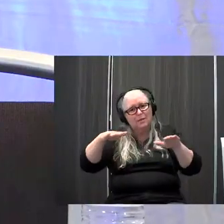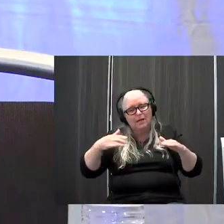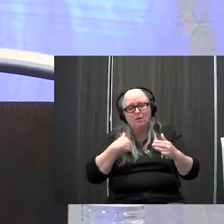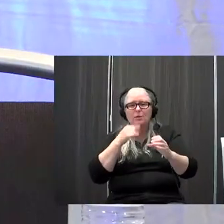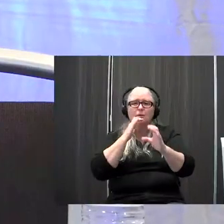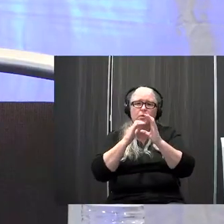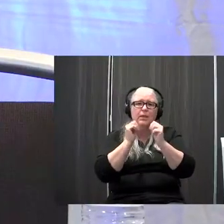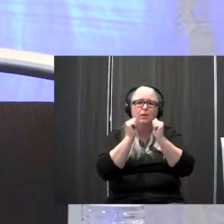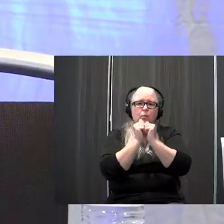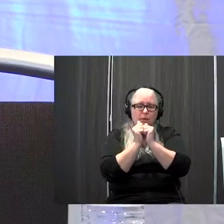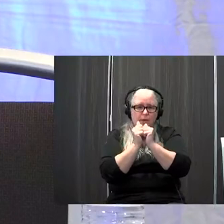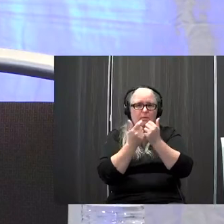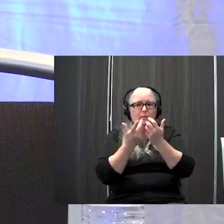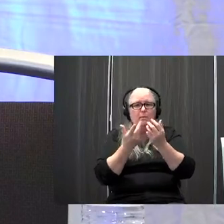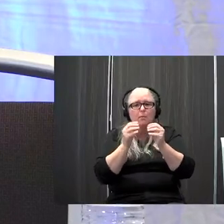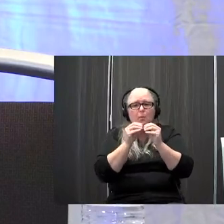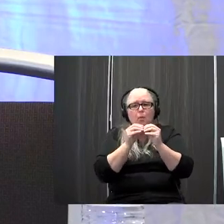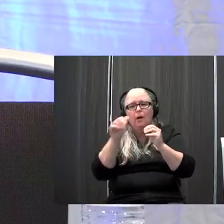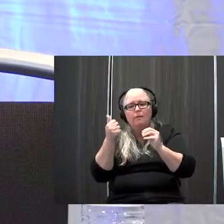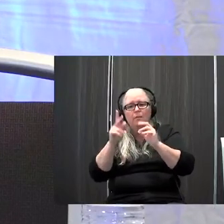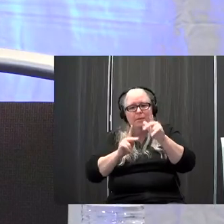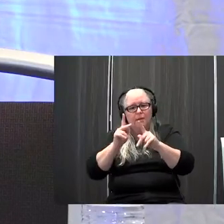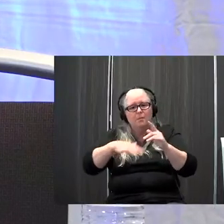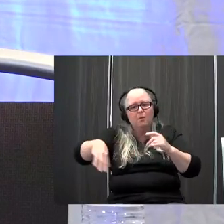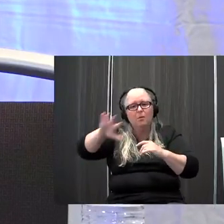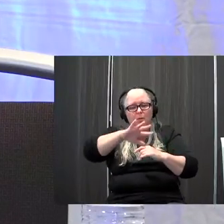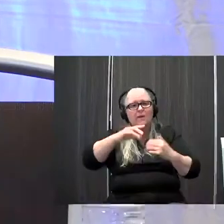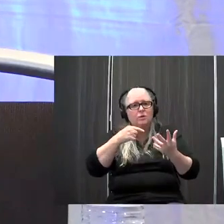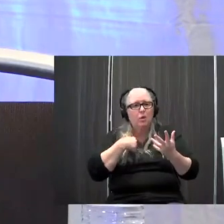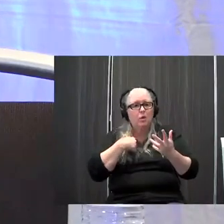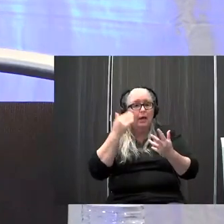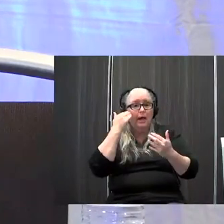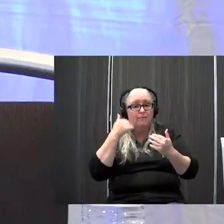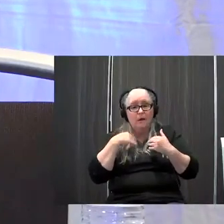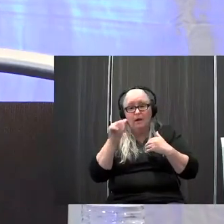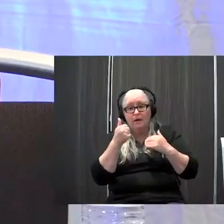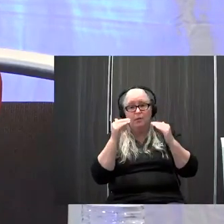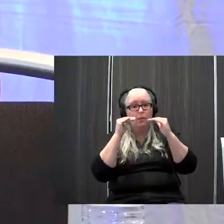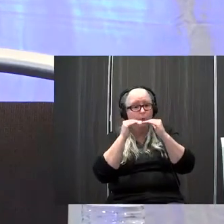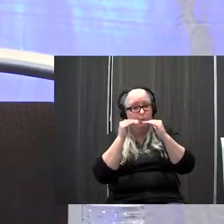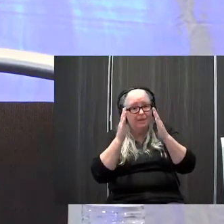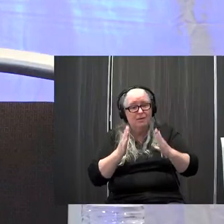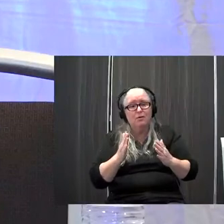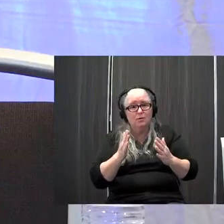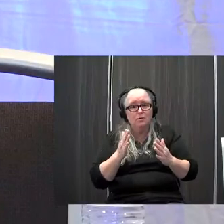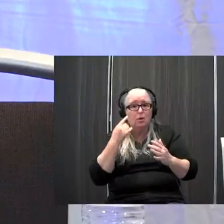population as well so are there other peers for example that your child is unable to communicate